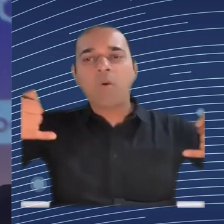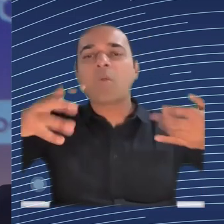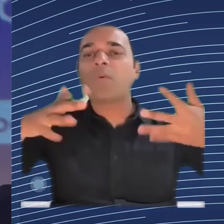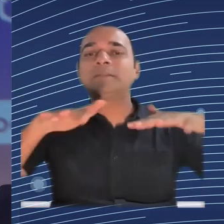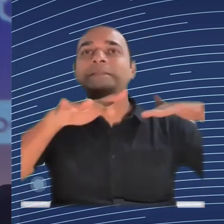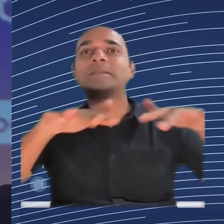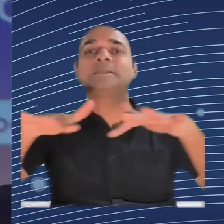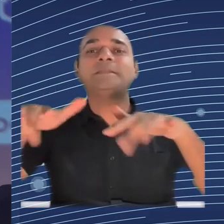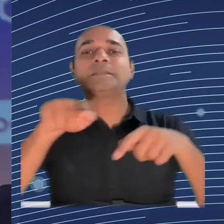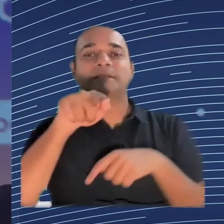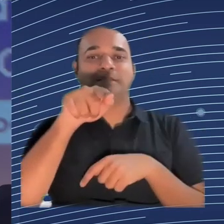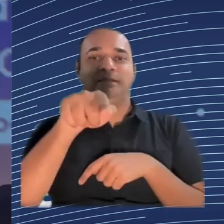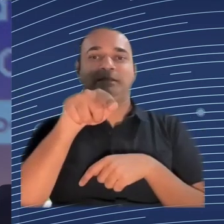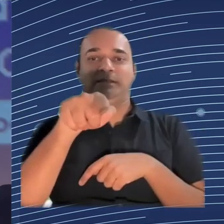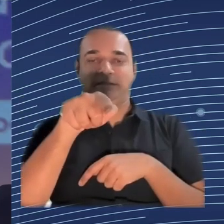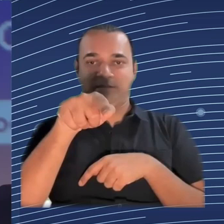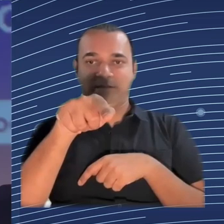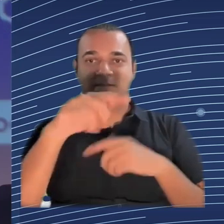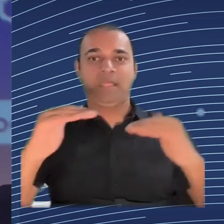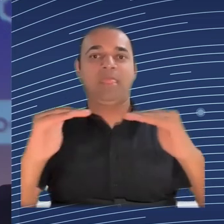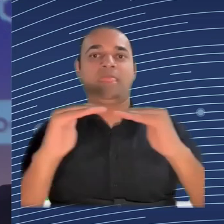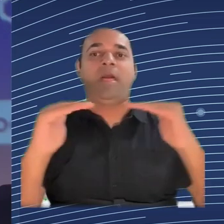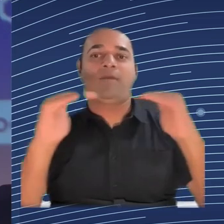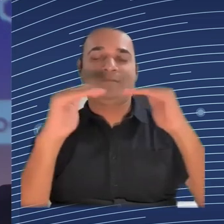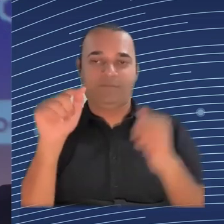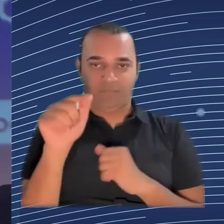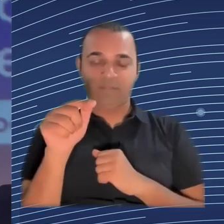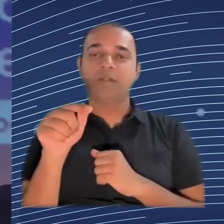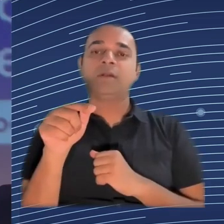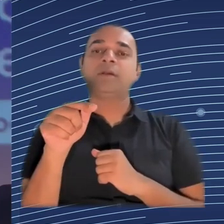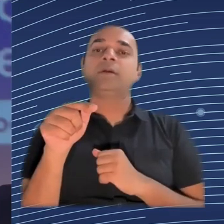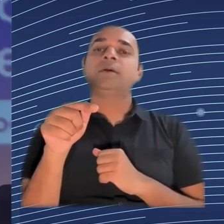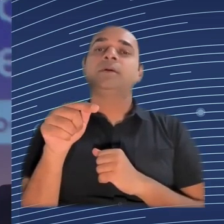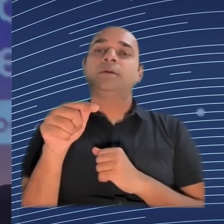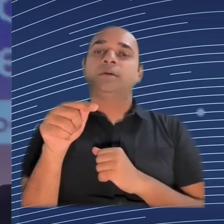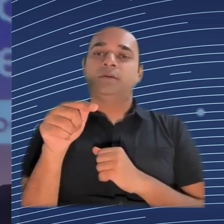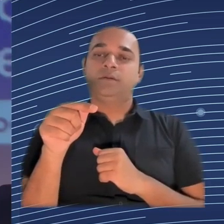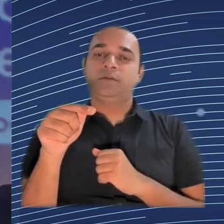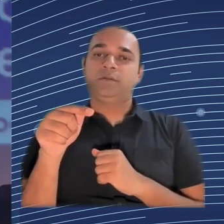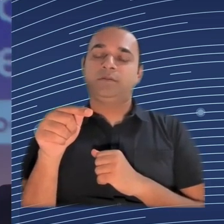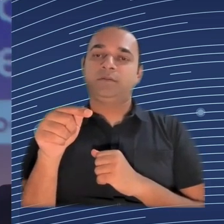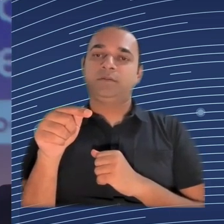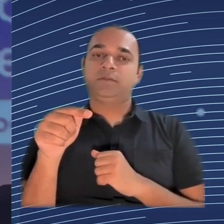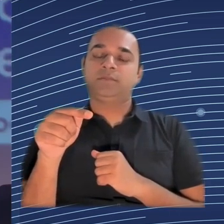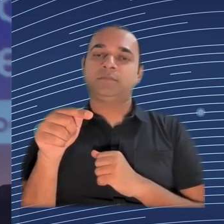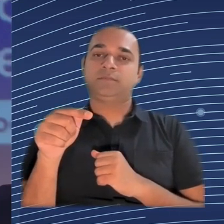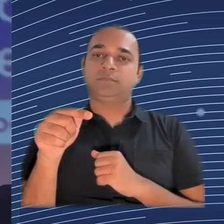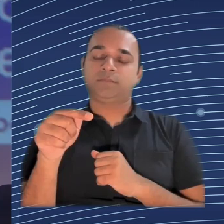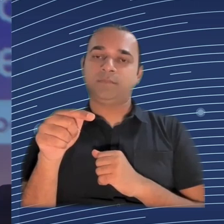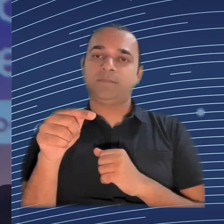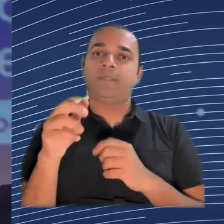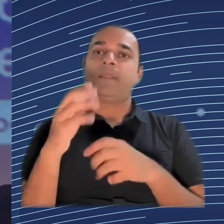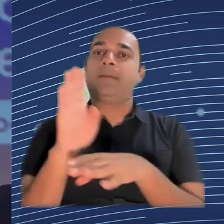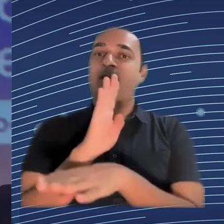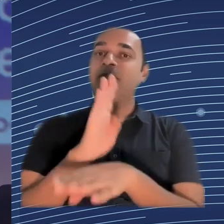a company that we're currently CEO, you're consulting, you consult often with C-level and board-level companies. What do you think